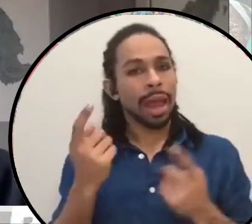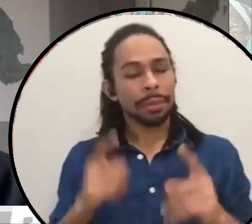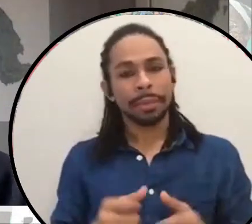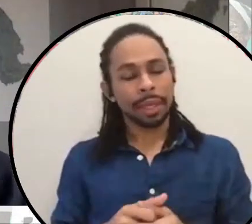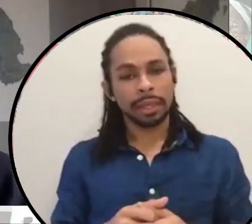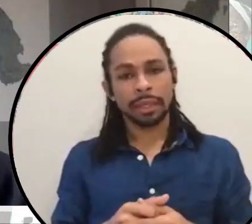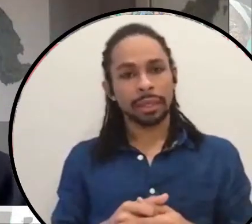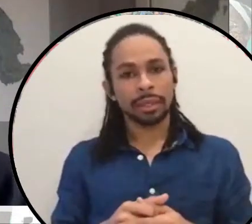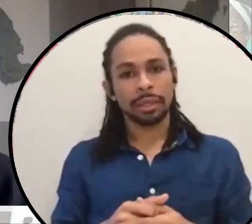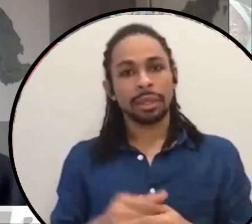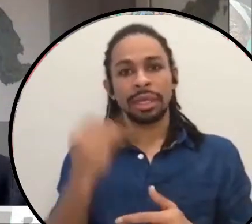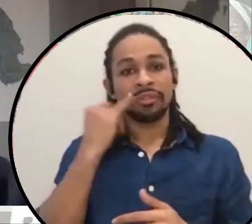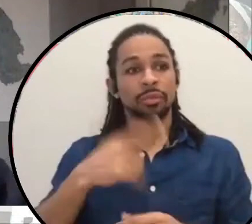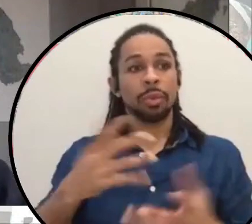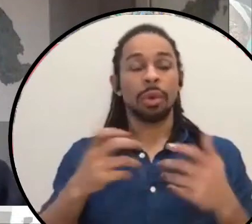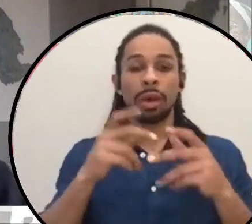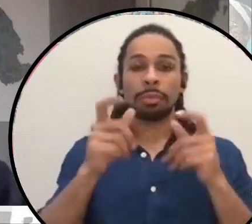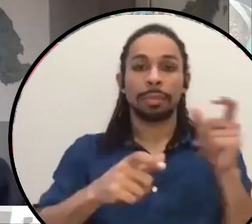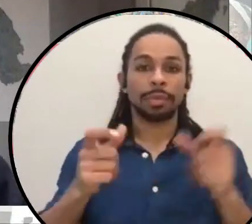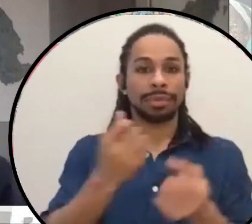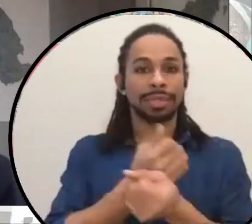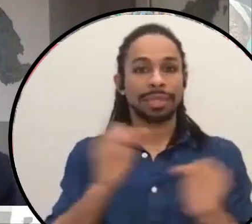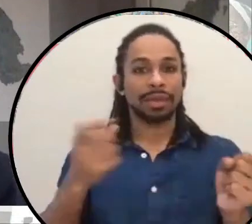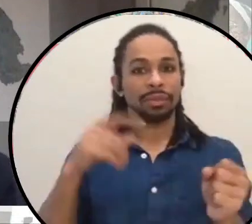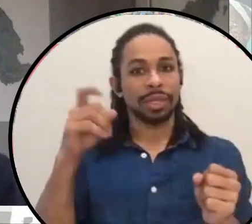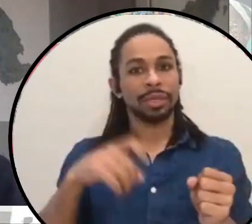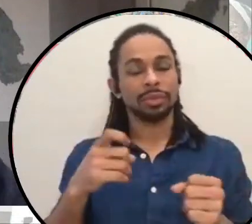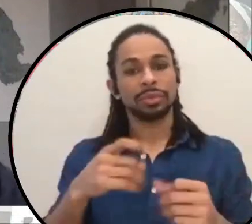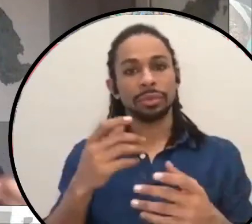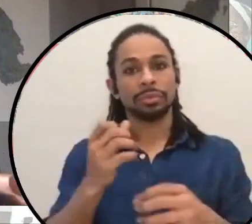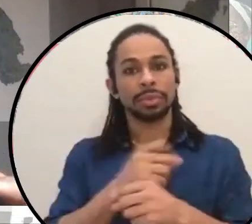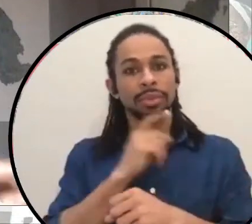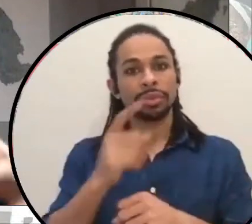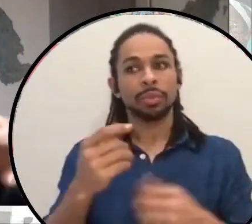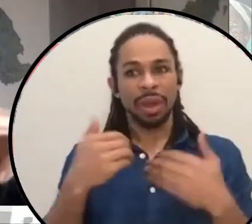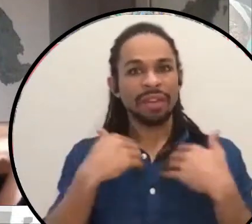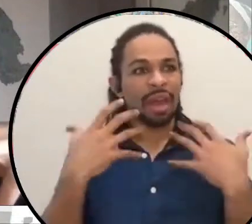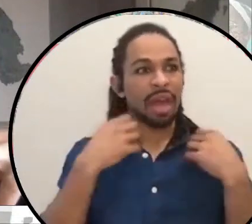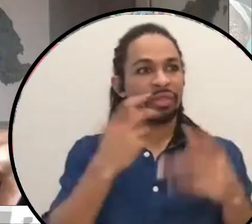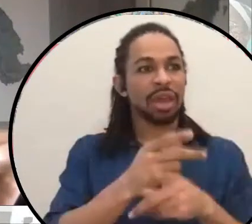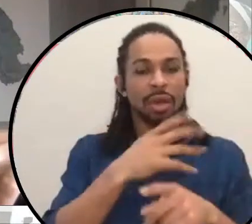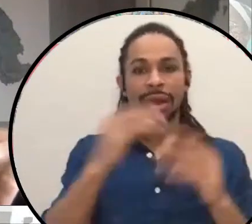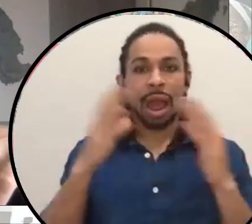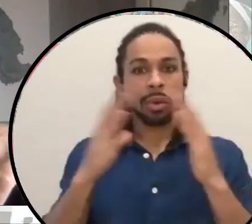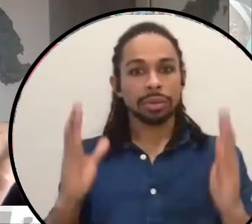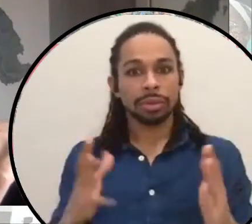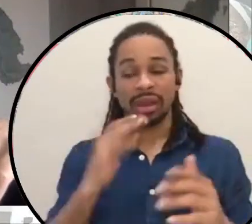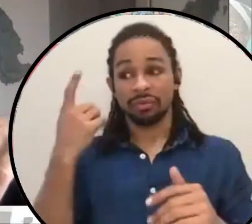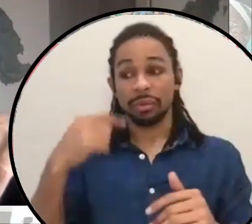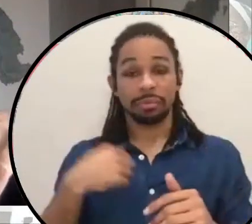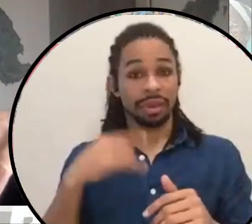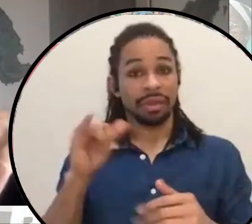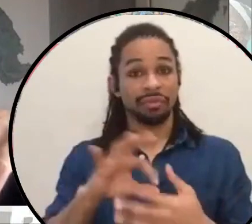if we want people to be safe, why don't we start by making sure they have healthcare and housing? And I think this for me relates to just like,